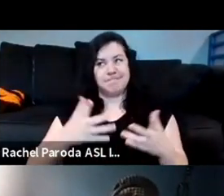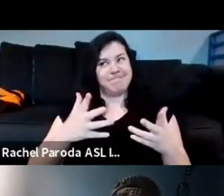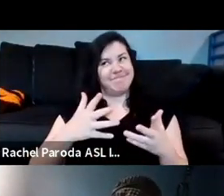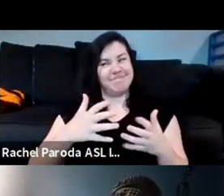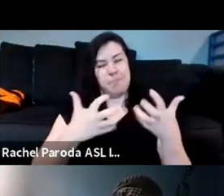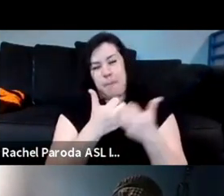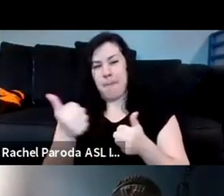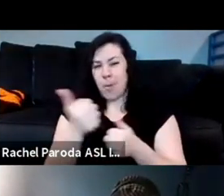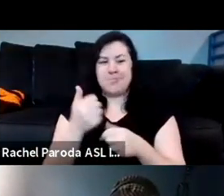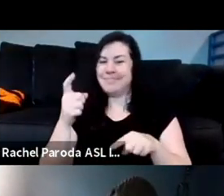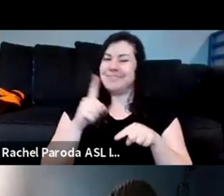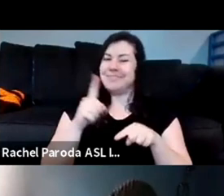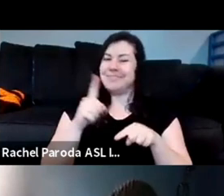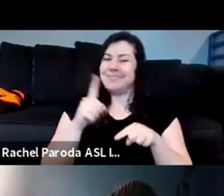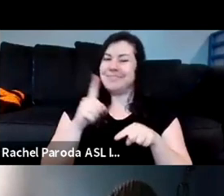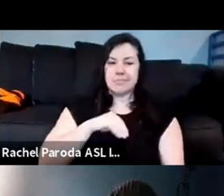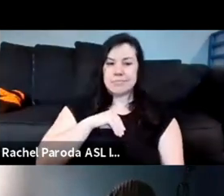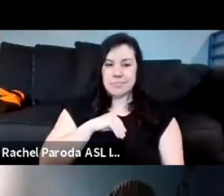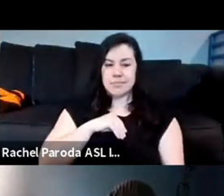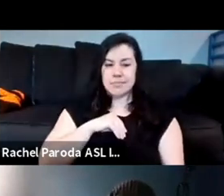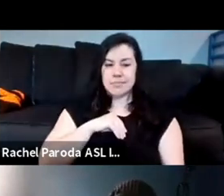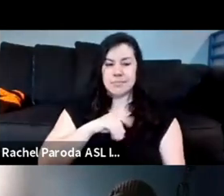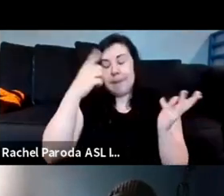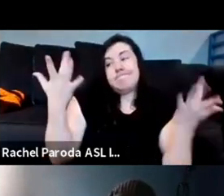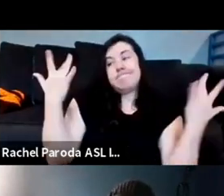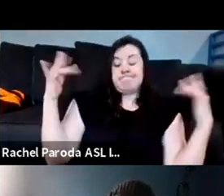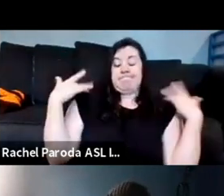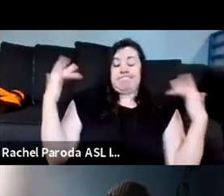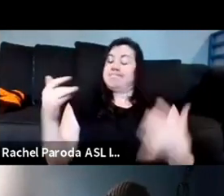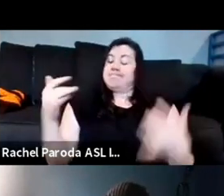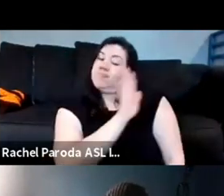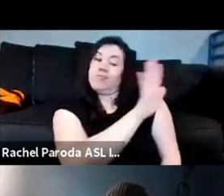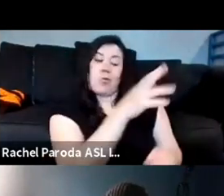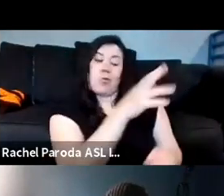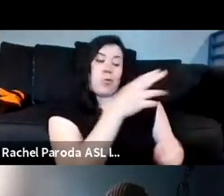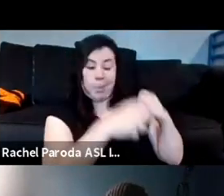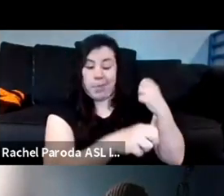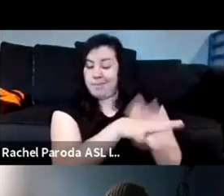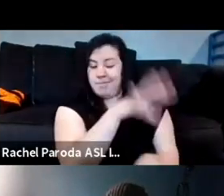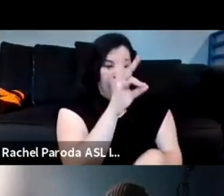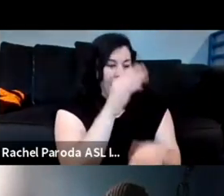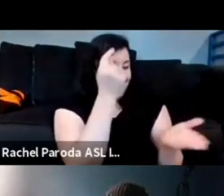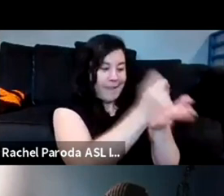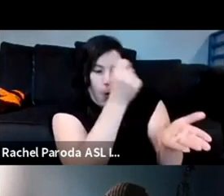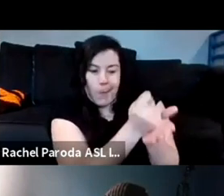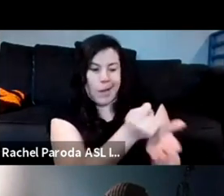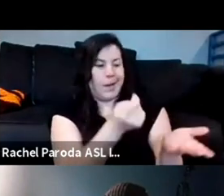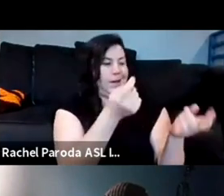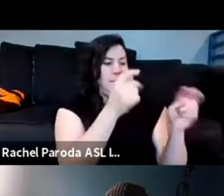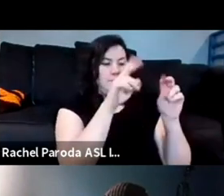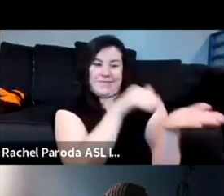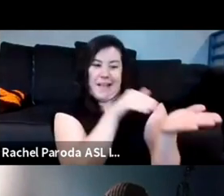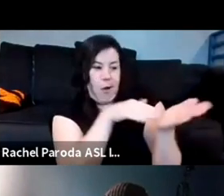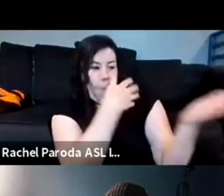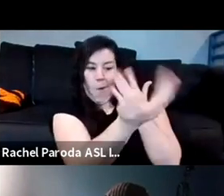and that's fine but i'm also like you know that's your problem to do that get a therapist find a psychiatrist figure it out like you know